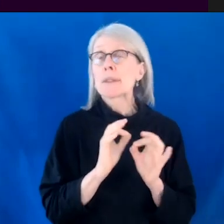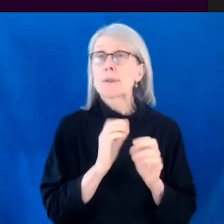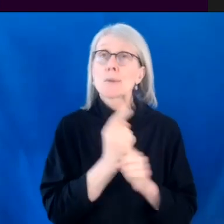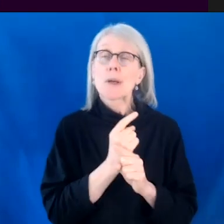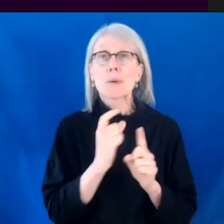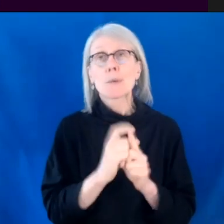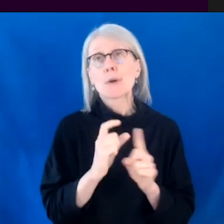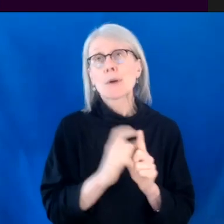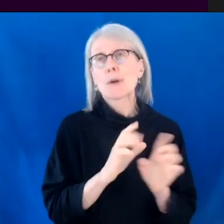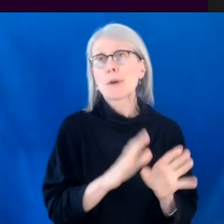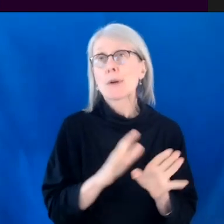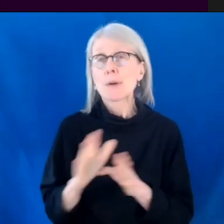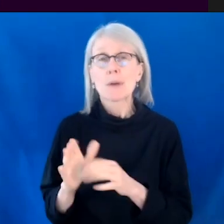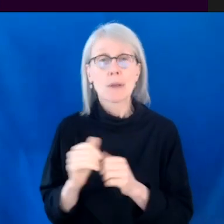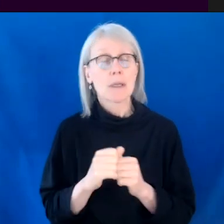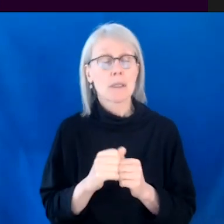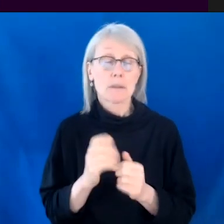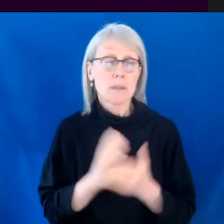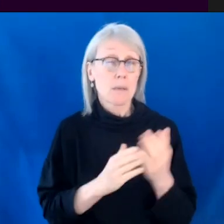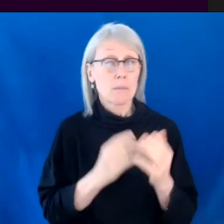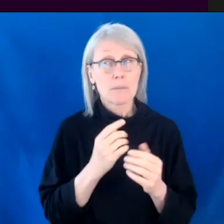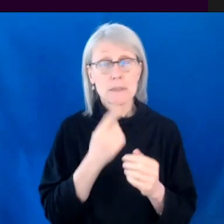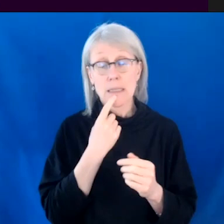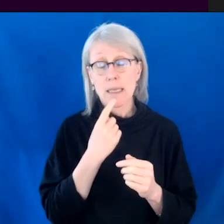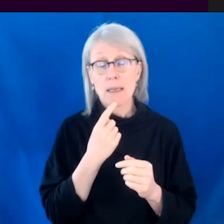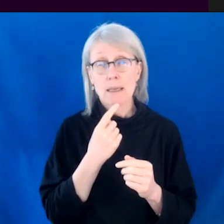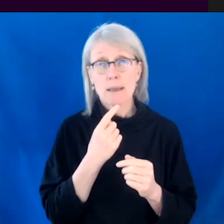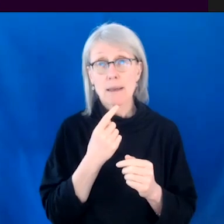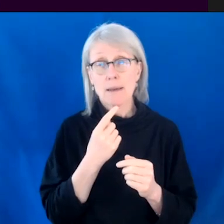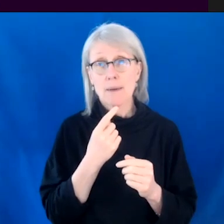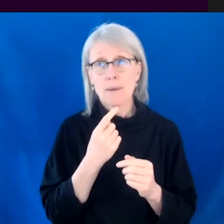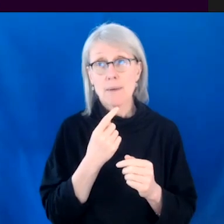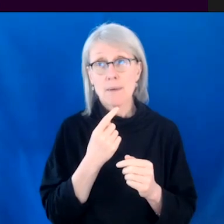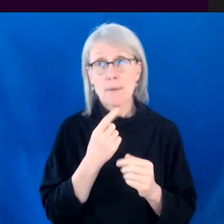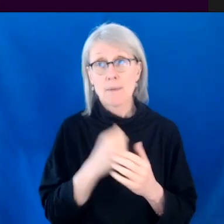will tell you, um, you know, people always say this about, uh, um,